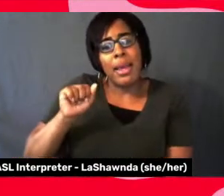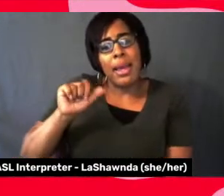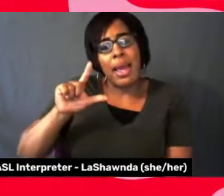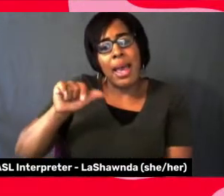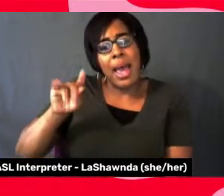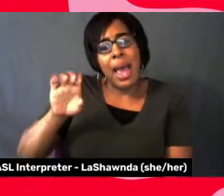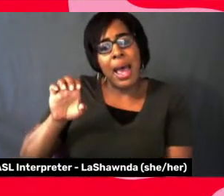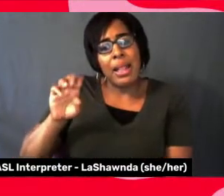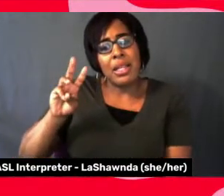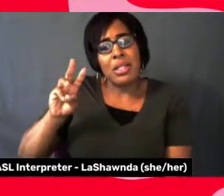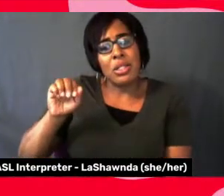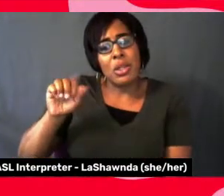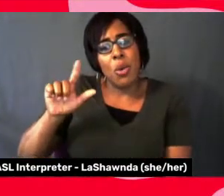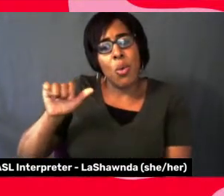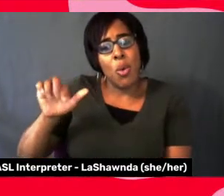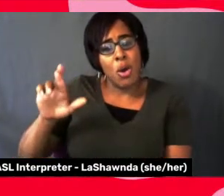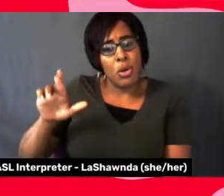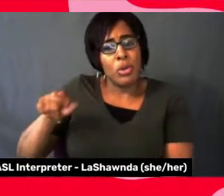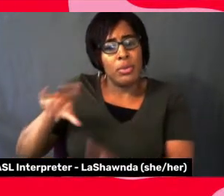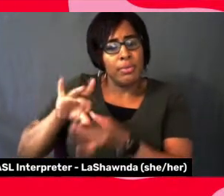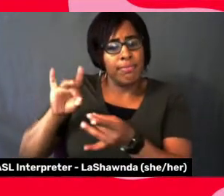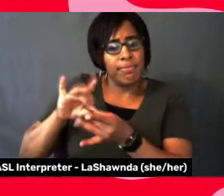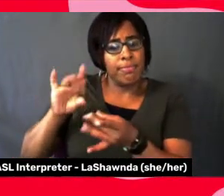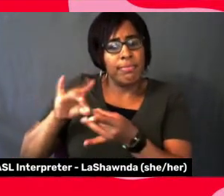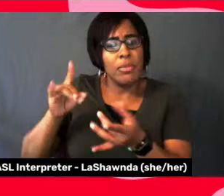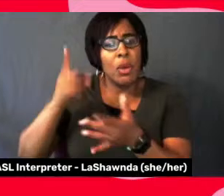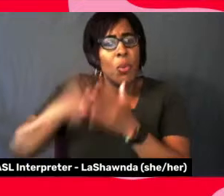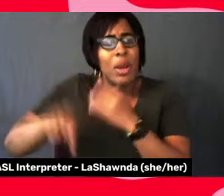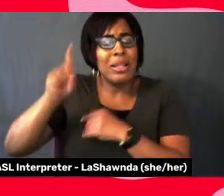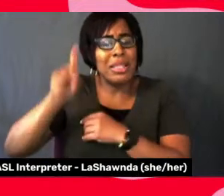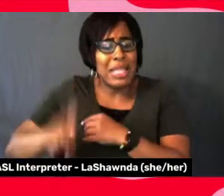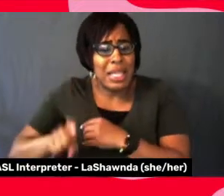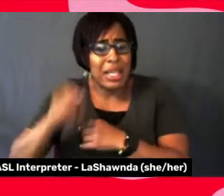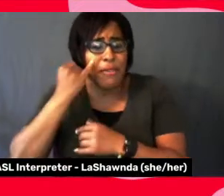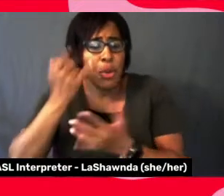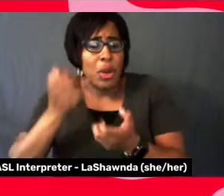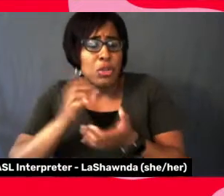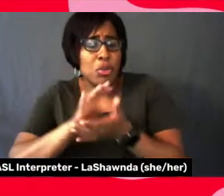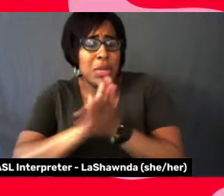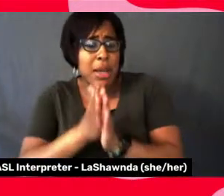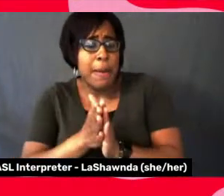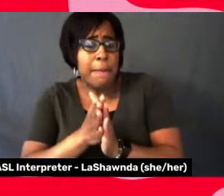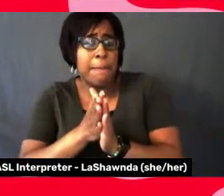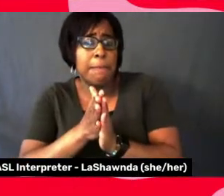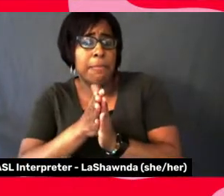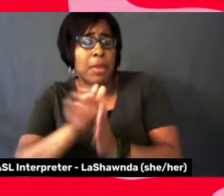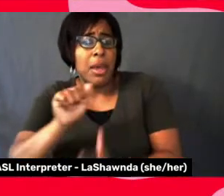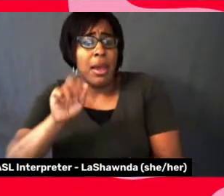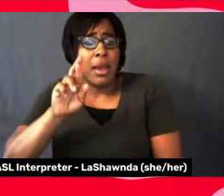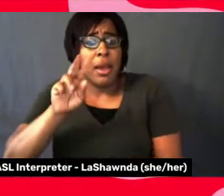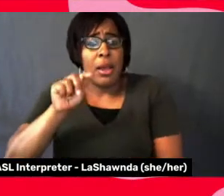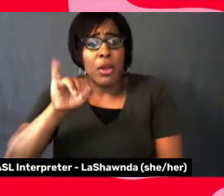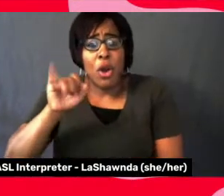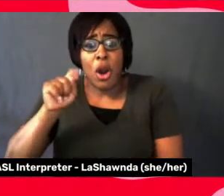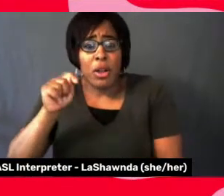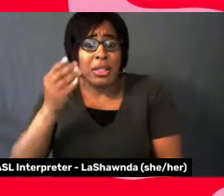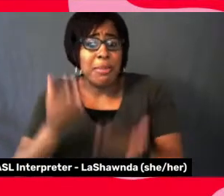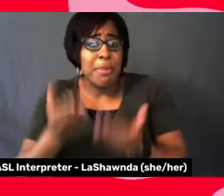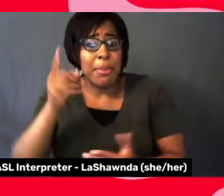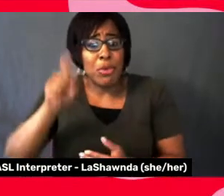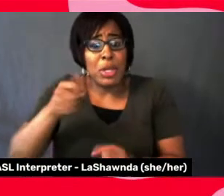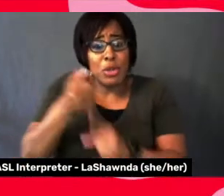about this and what it's needed to, to be an artist, you know, whether it's, you know, your own space or